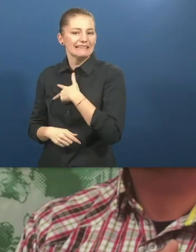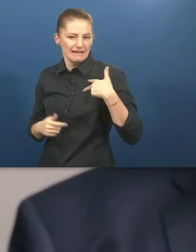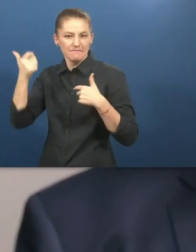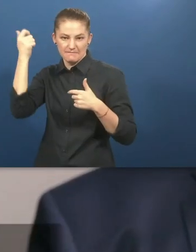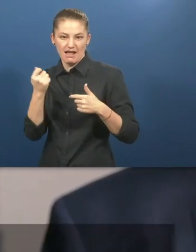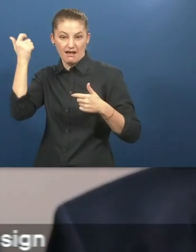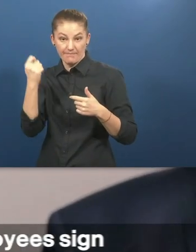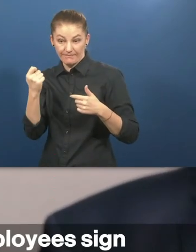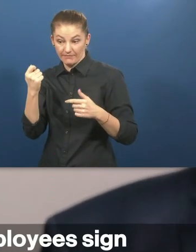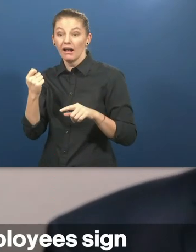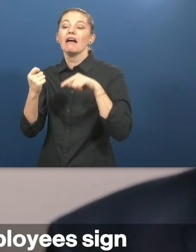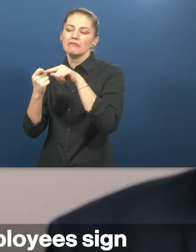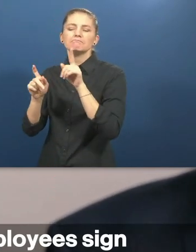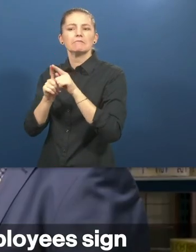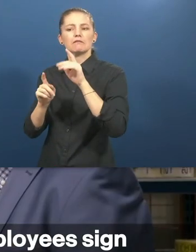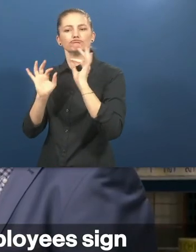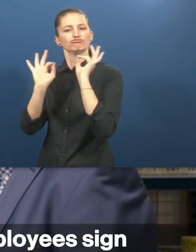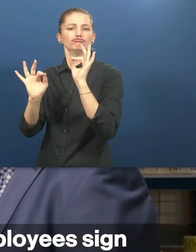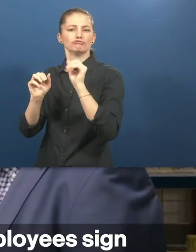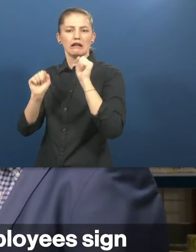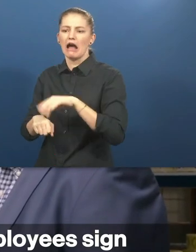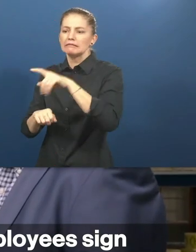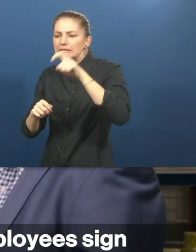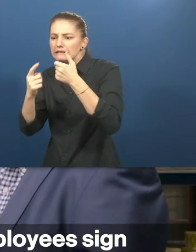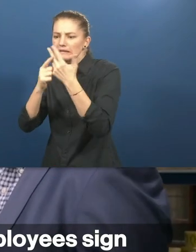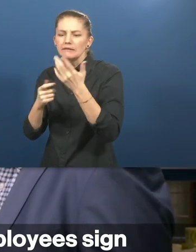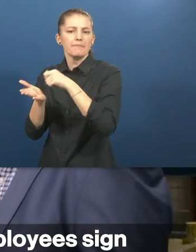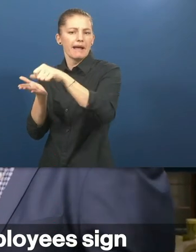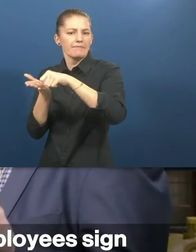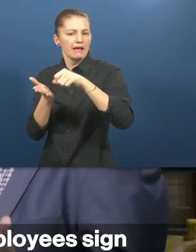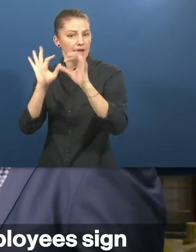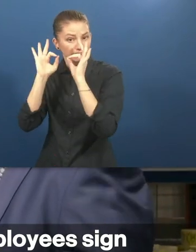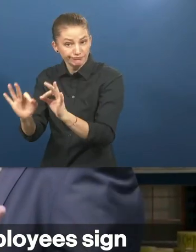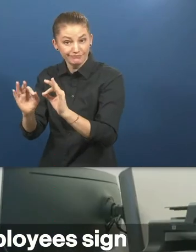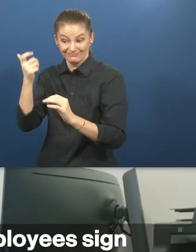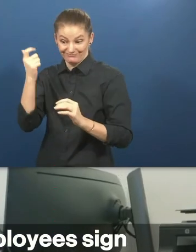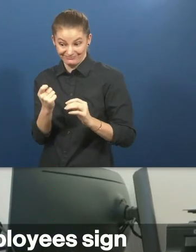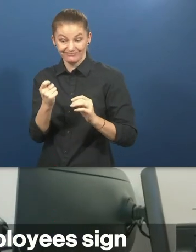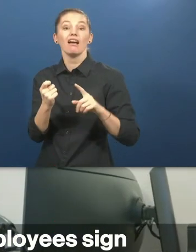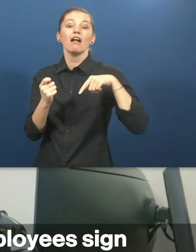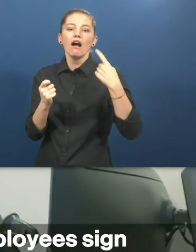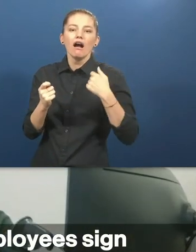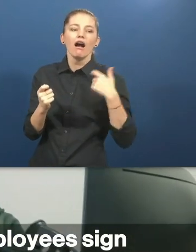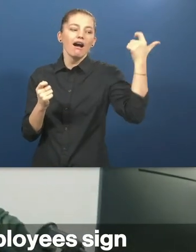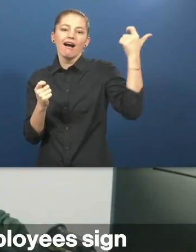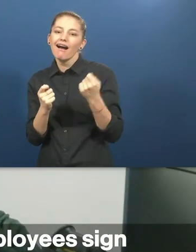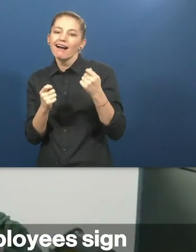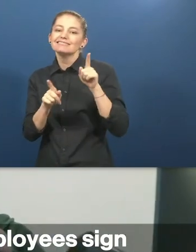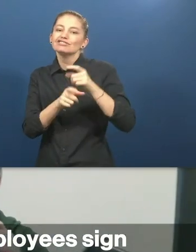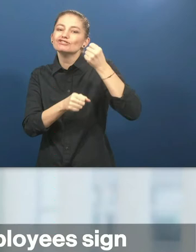This covers their most basic needs. On top of this they get a salary from the company